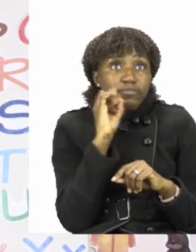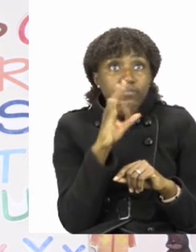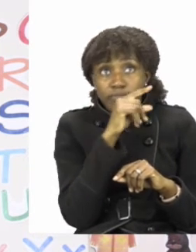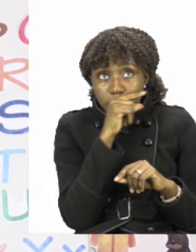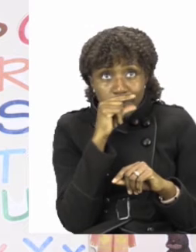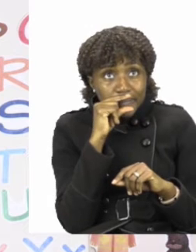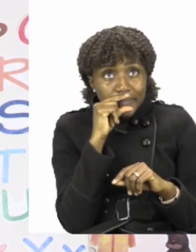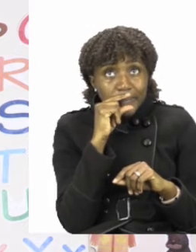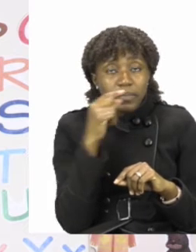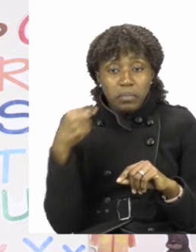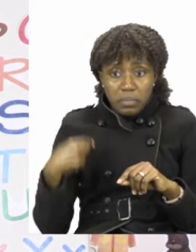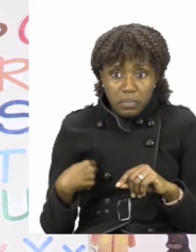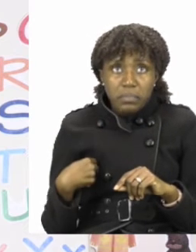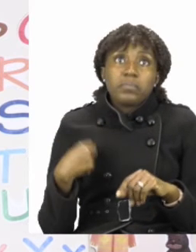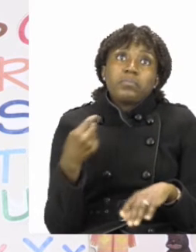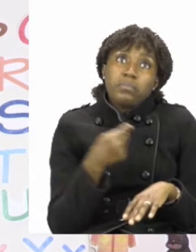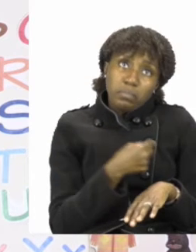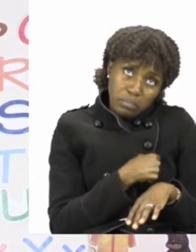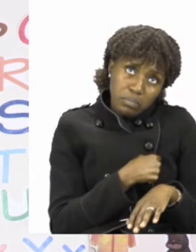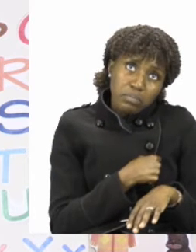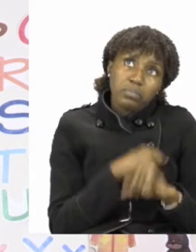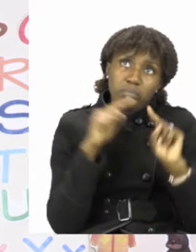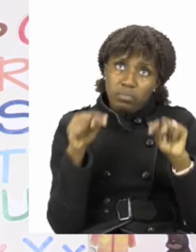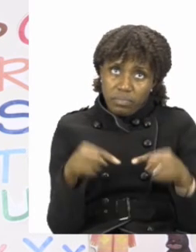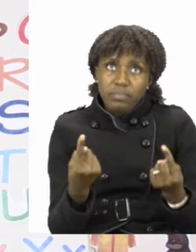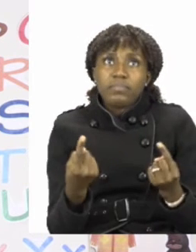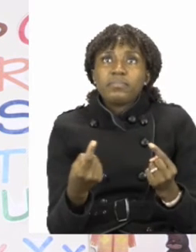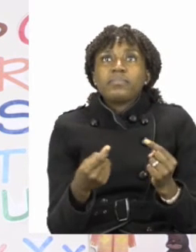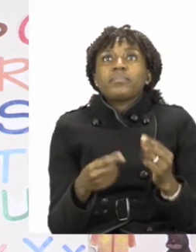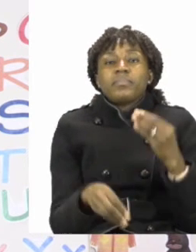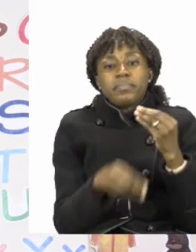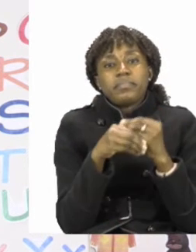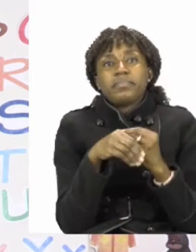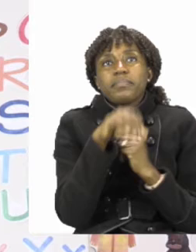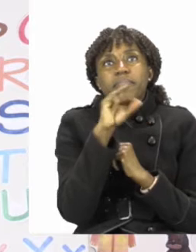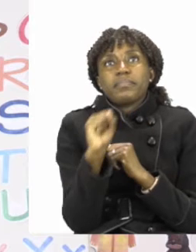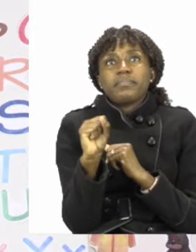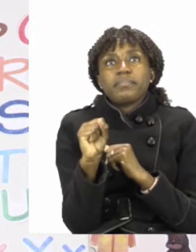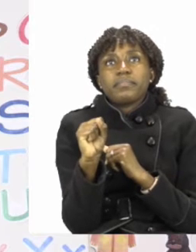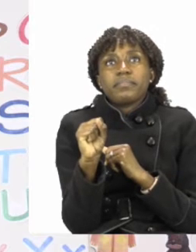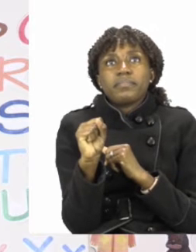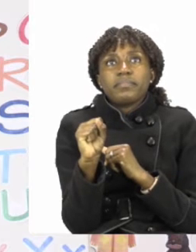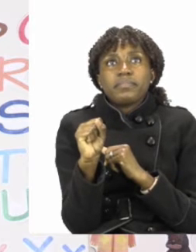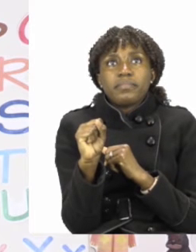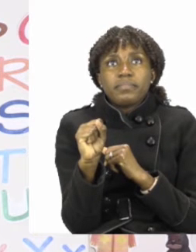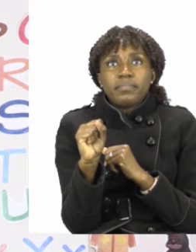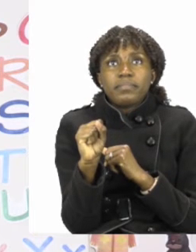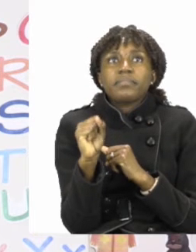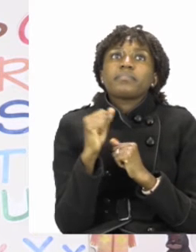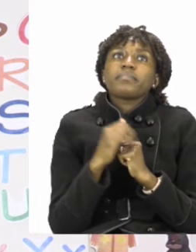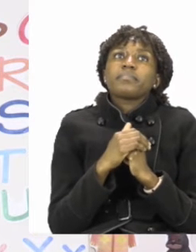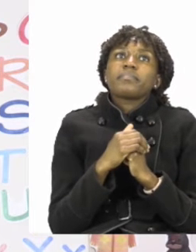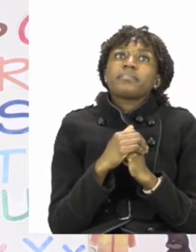or the word he, she or something, we add an S